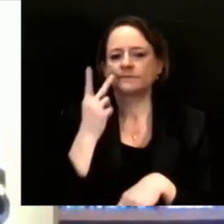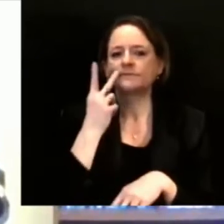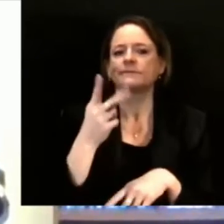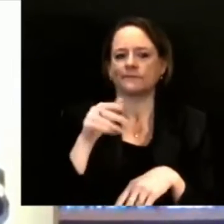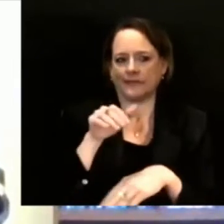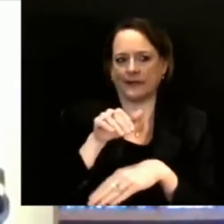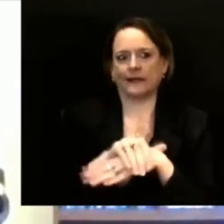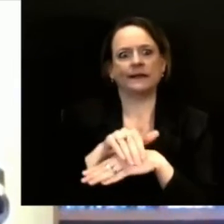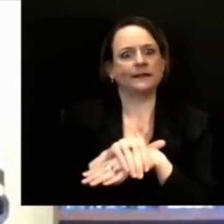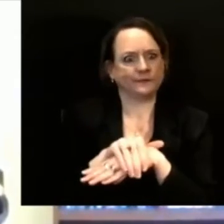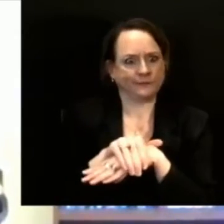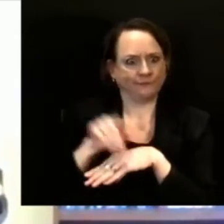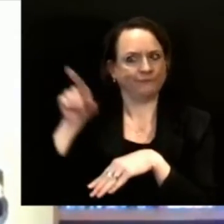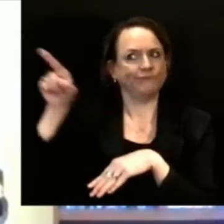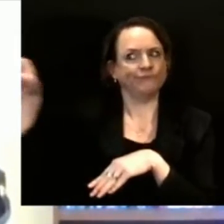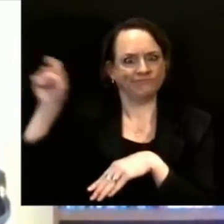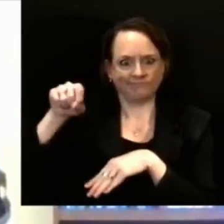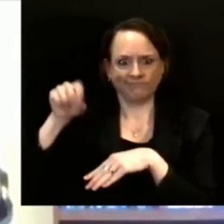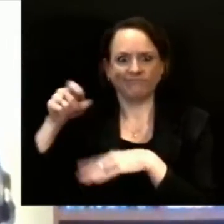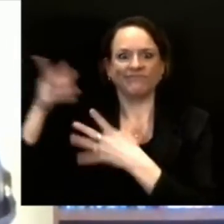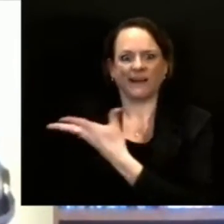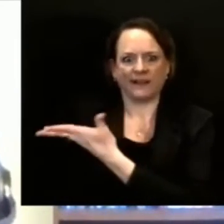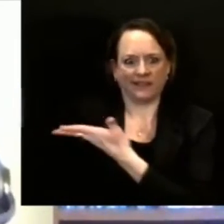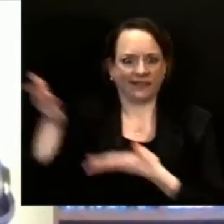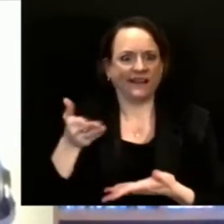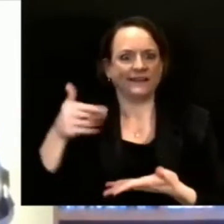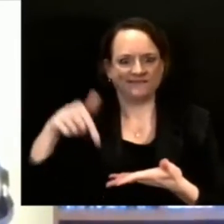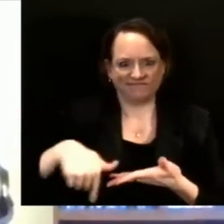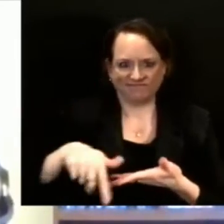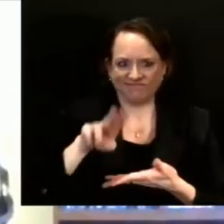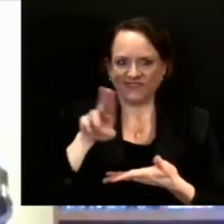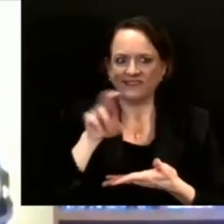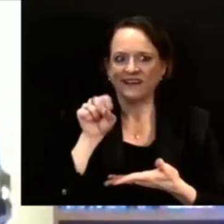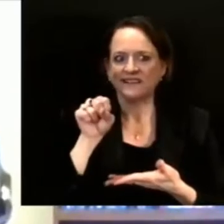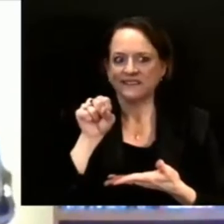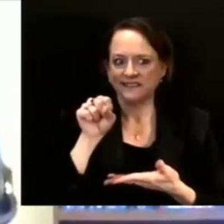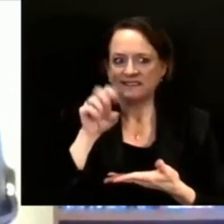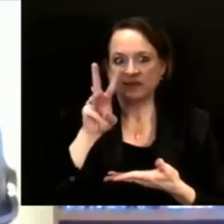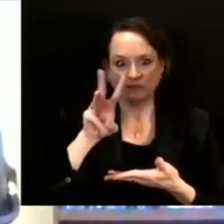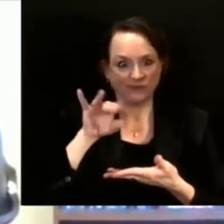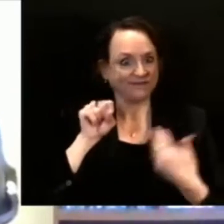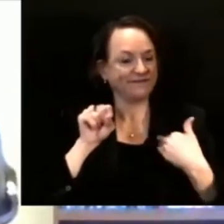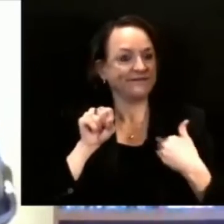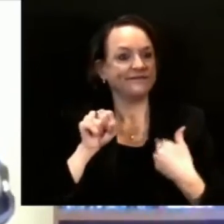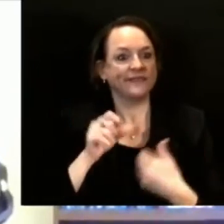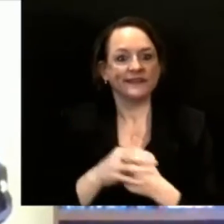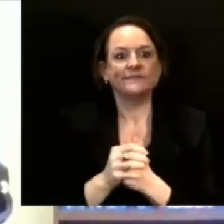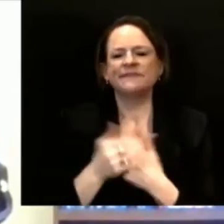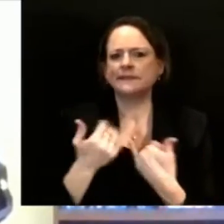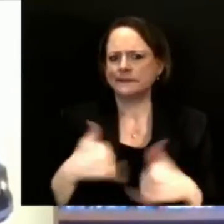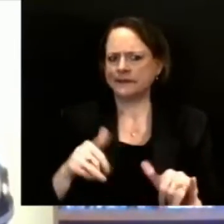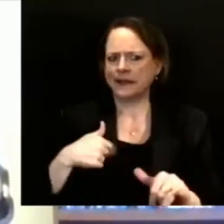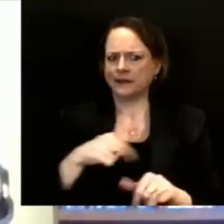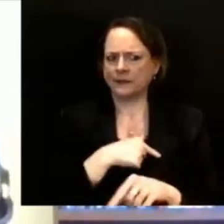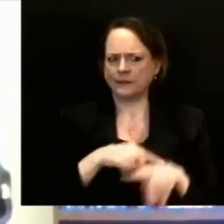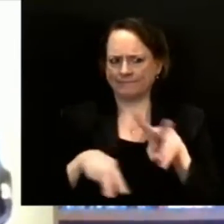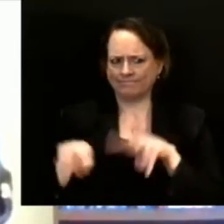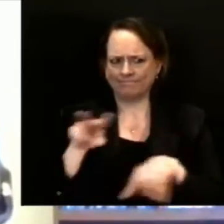do surveillance for all of the variants. And it is one of the reasons I would just